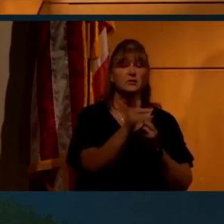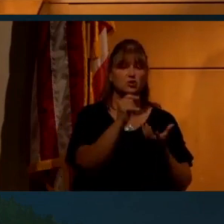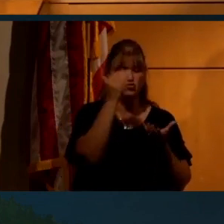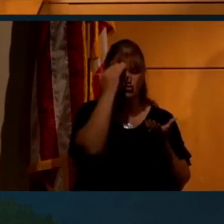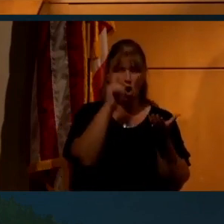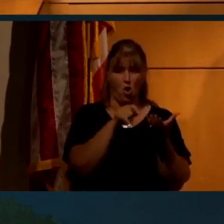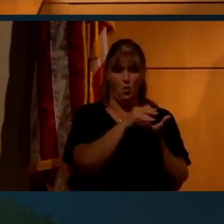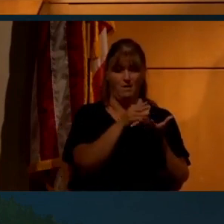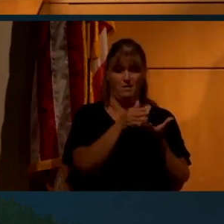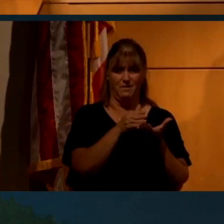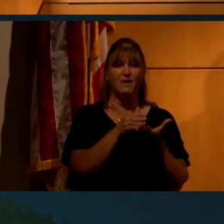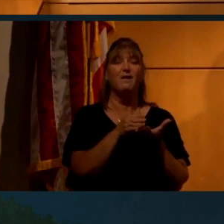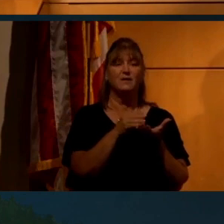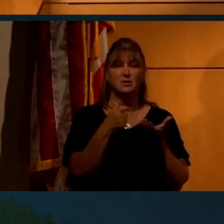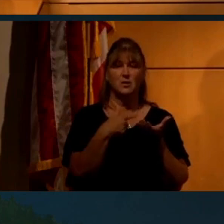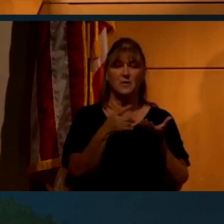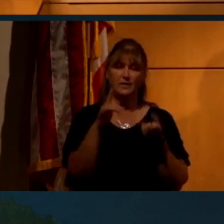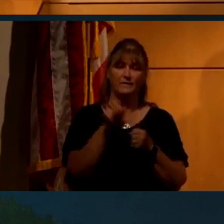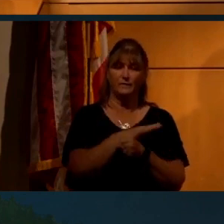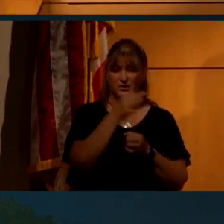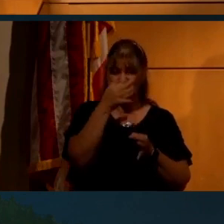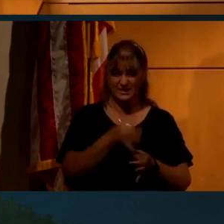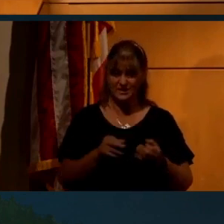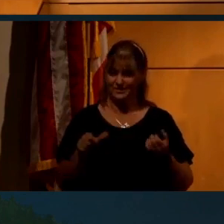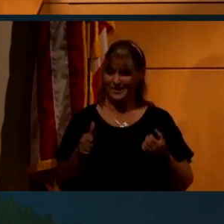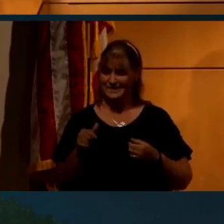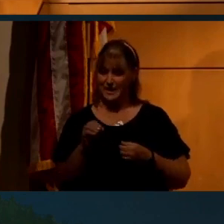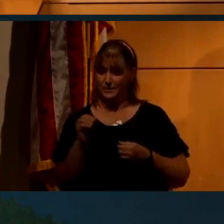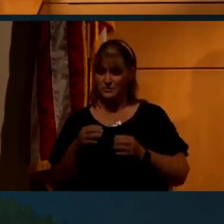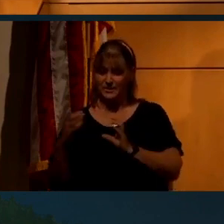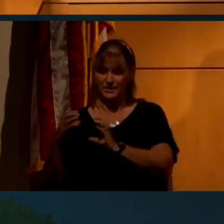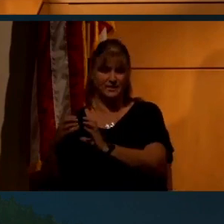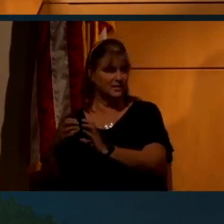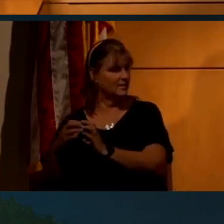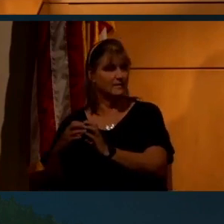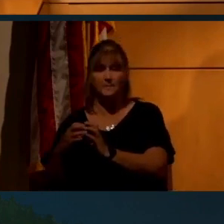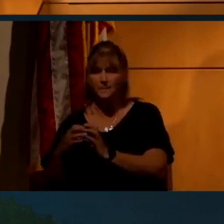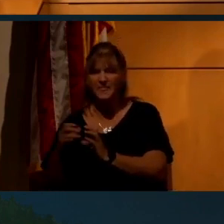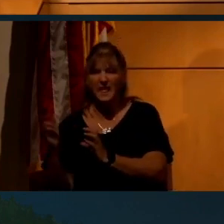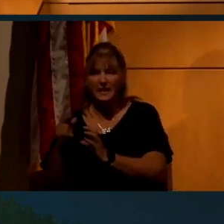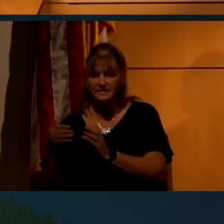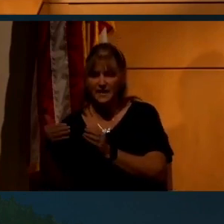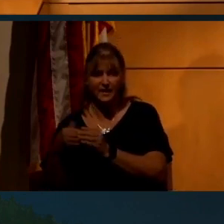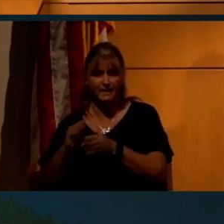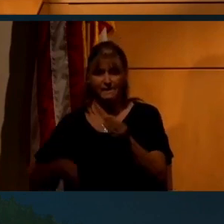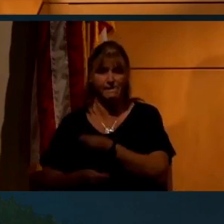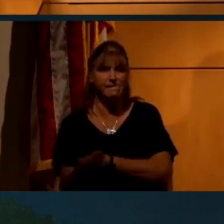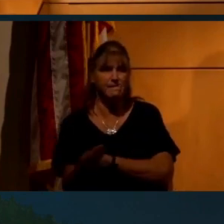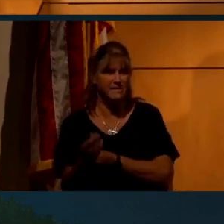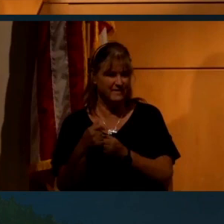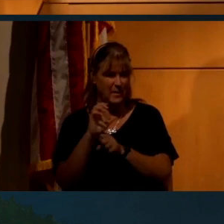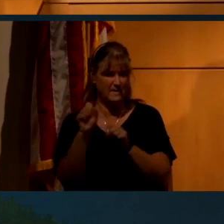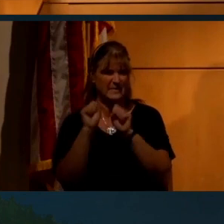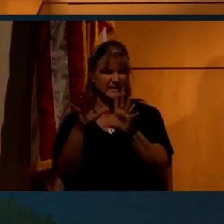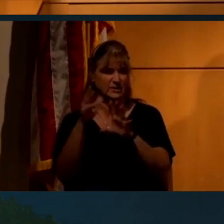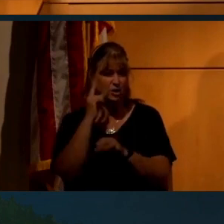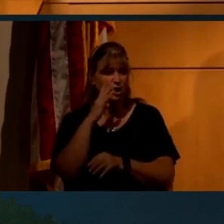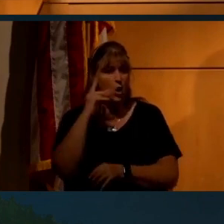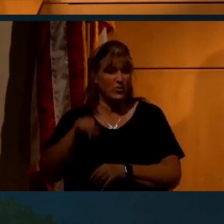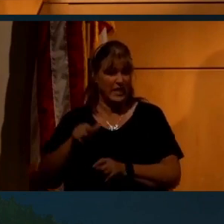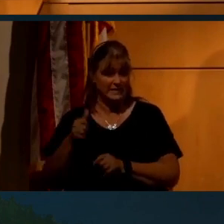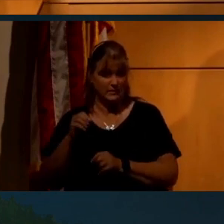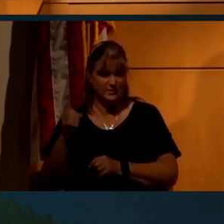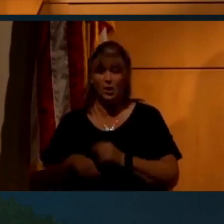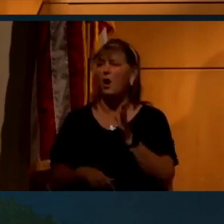need to know to make an informed decision. And that 10%, it's like the sleight of hand from a magician. If you knew that